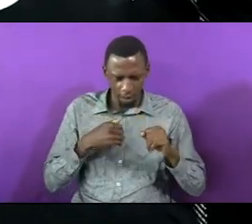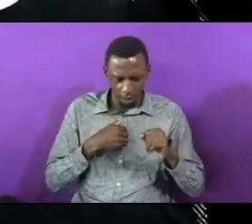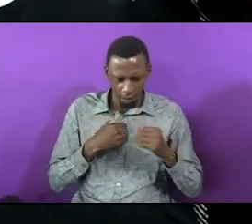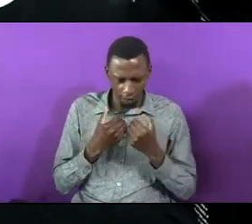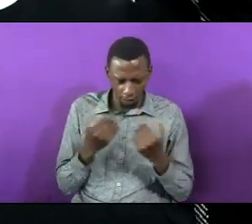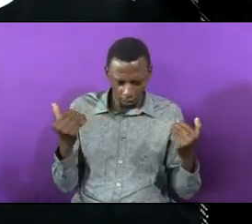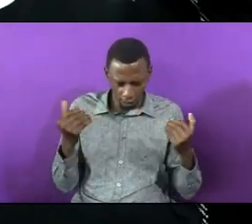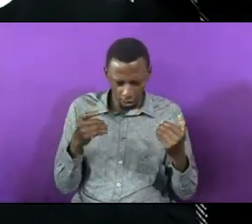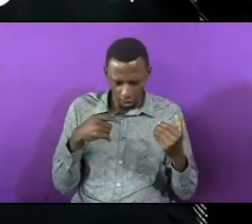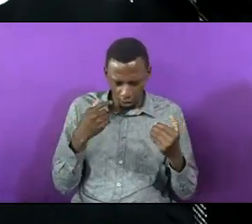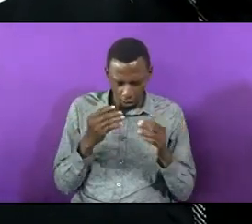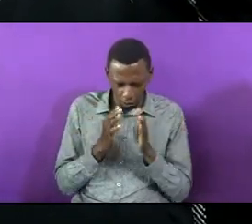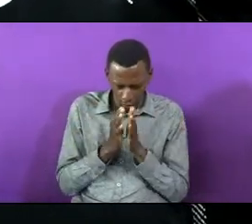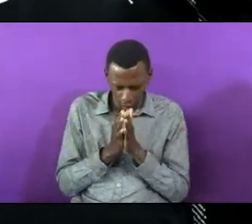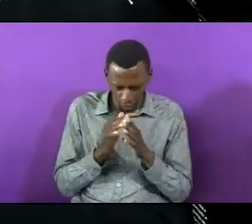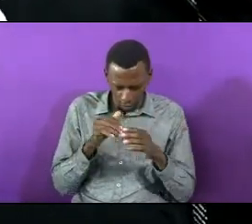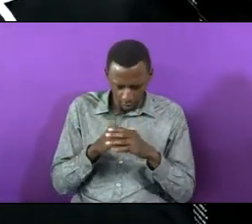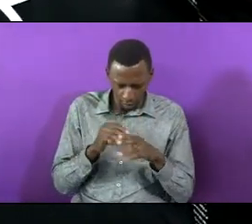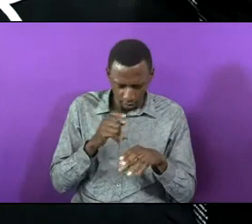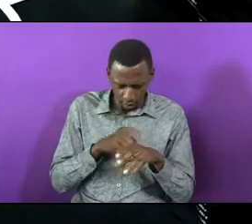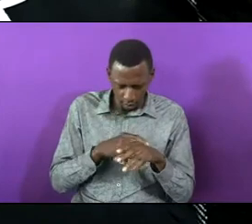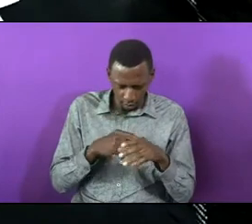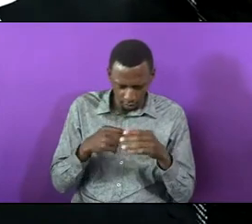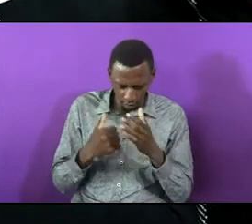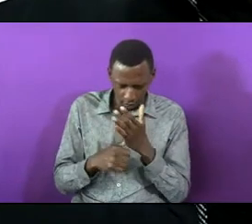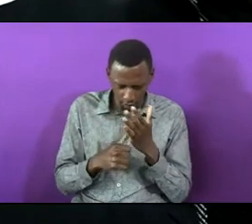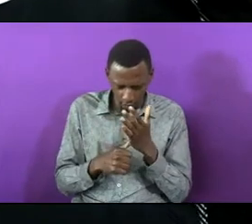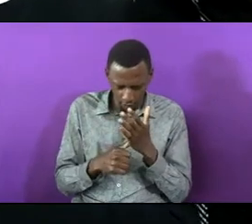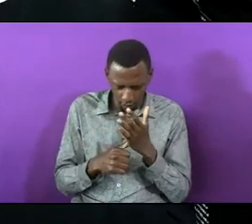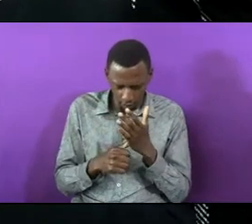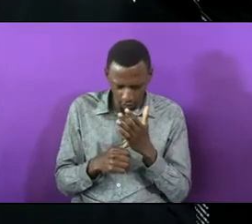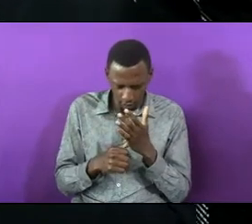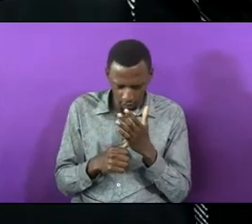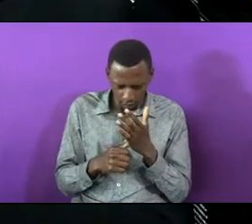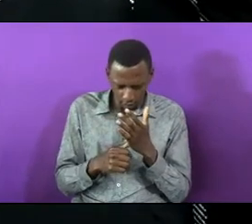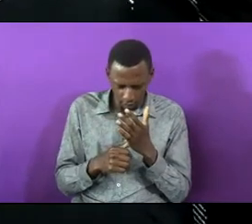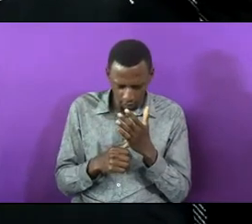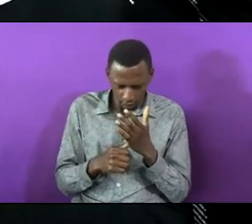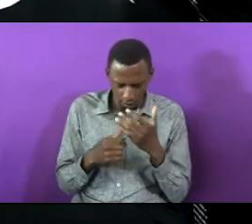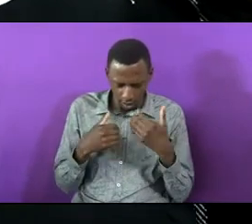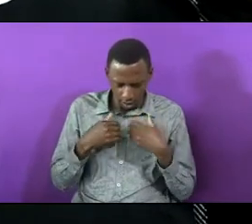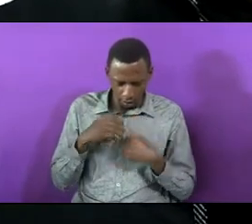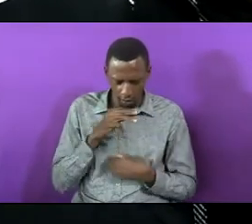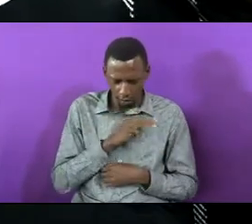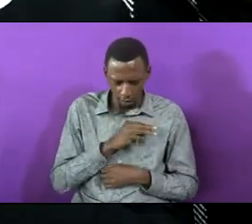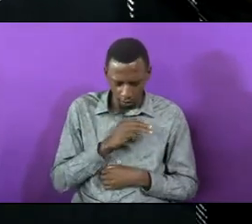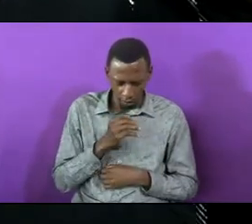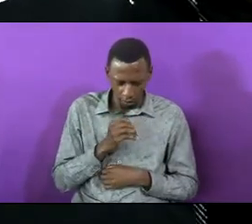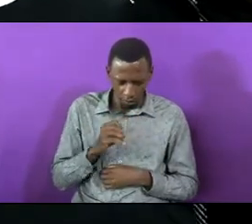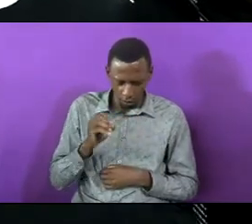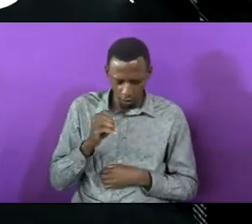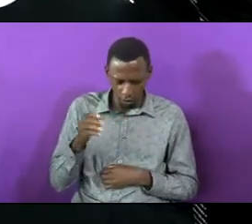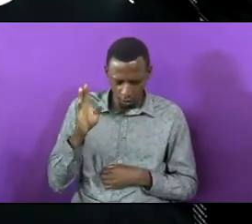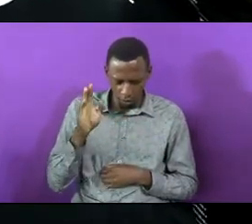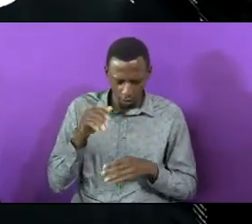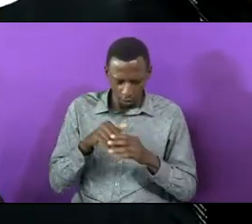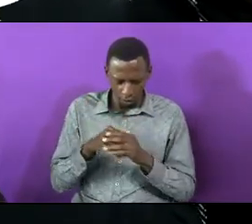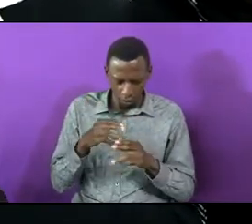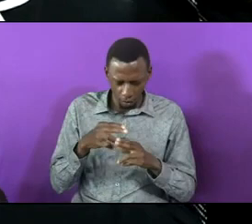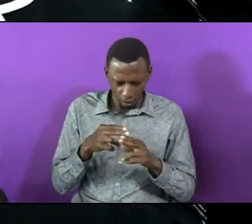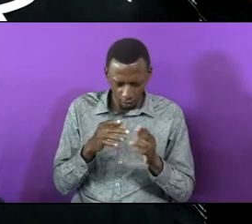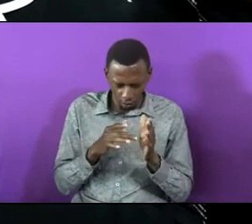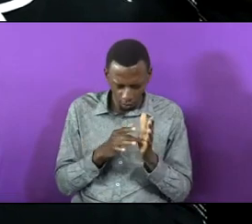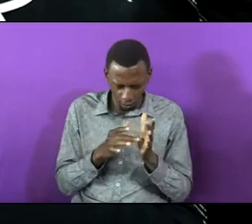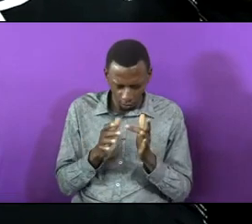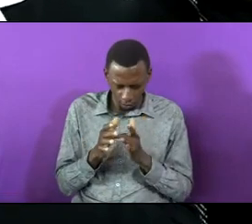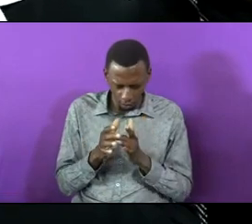invoking the names of their fathers like Jacob did for Ivraim and Isaka have mercy O Lord in Jesus name we